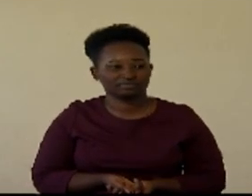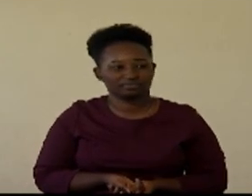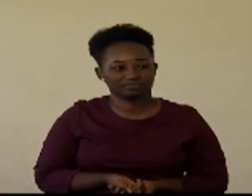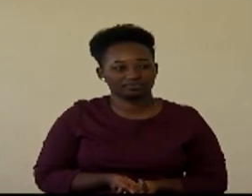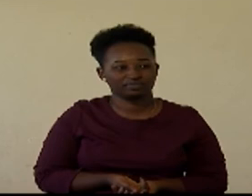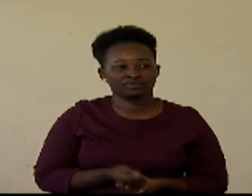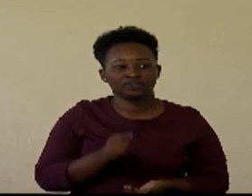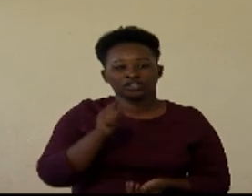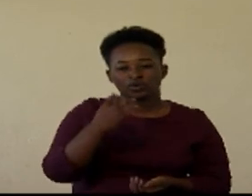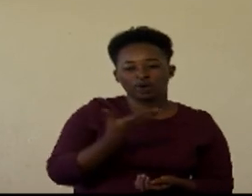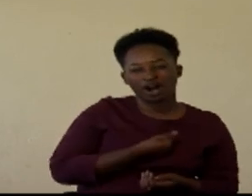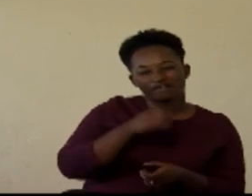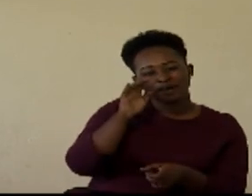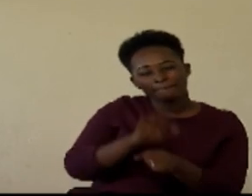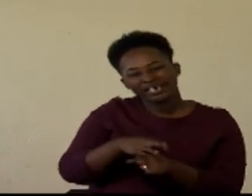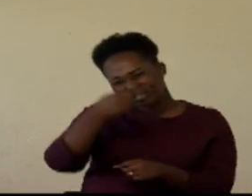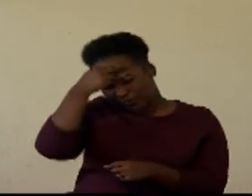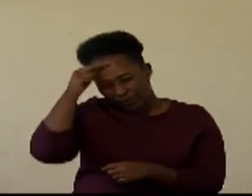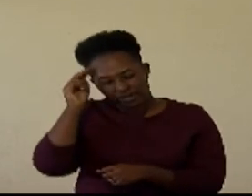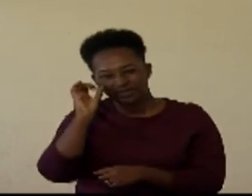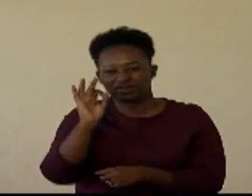you have very many causes of these cancers